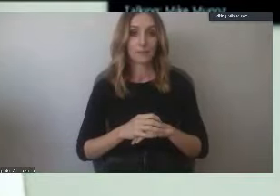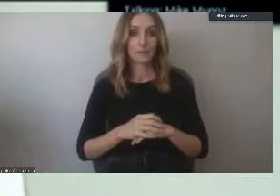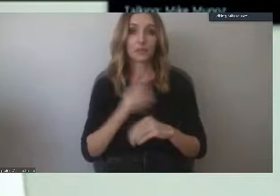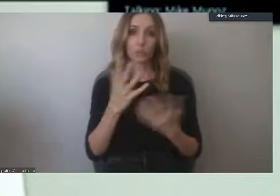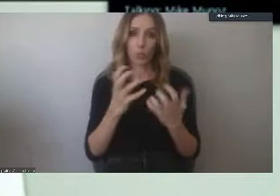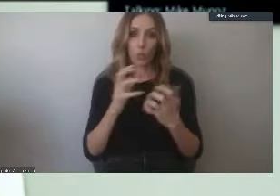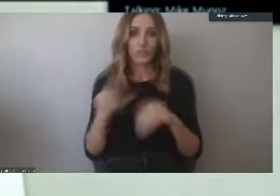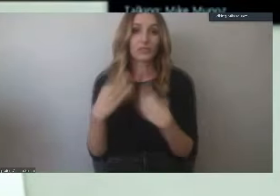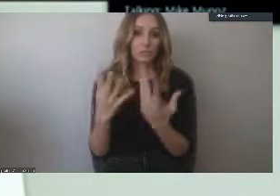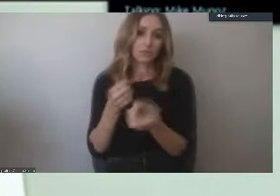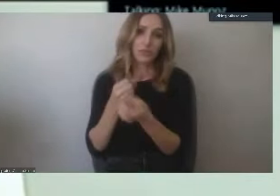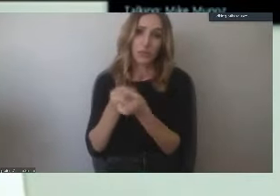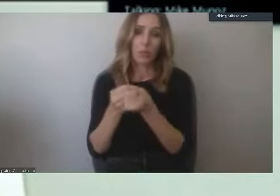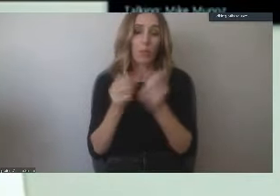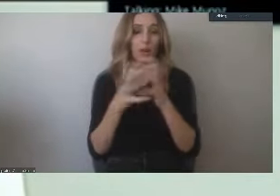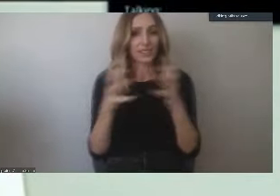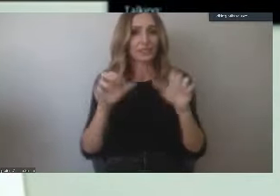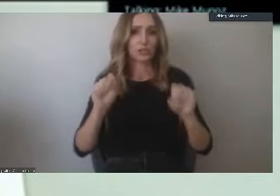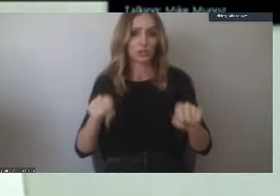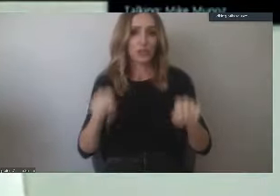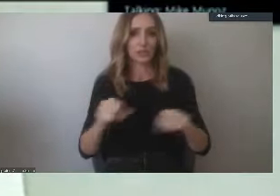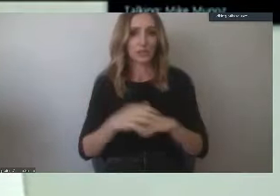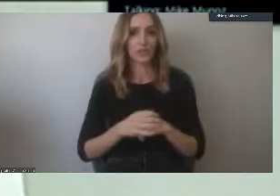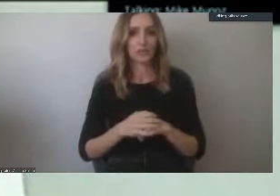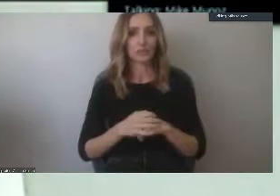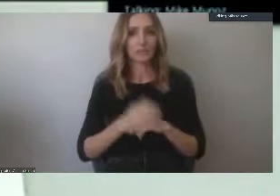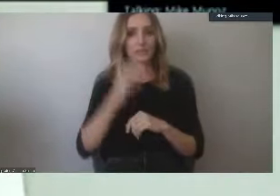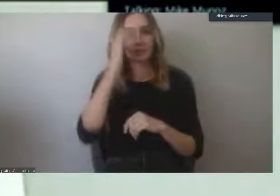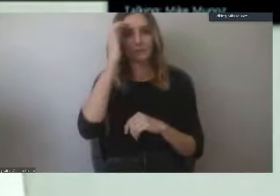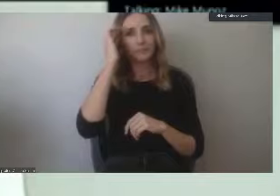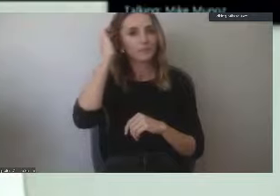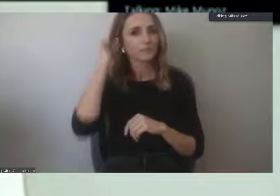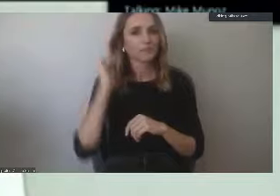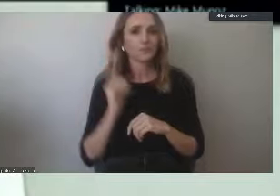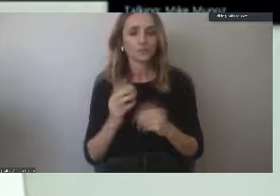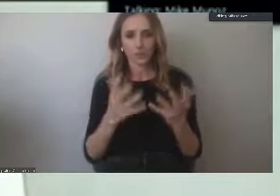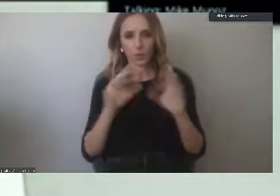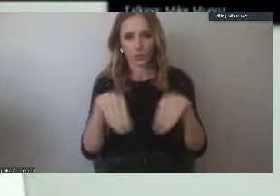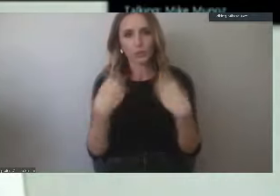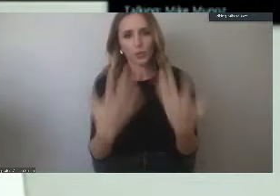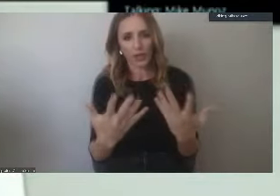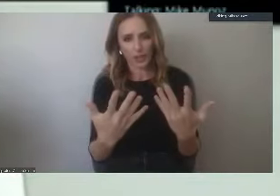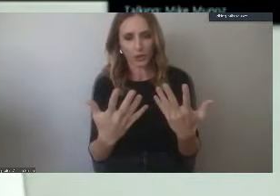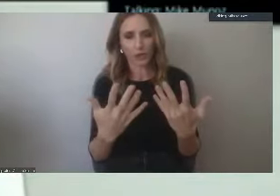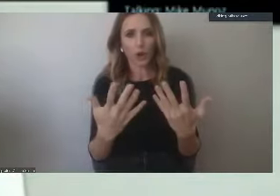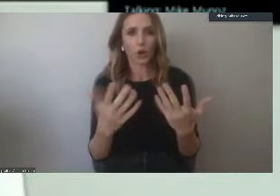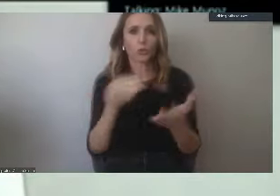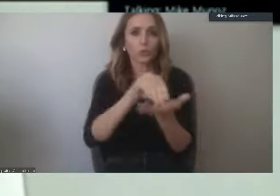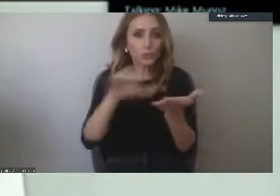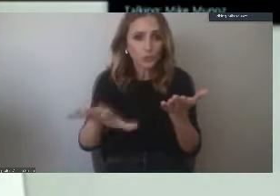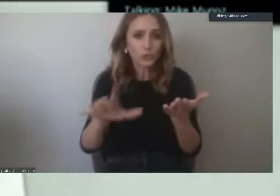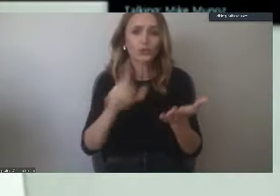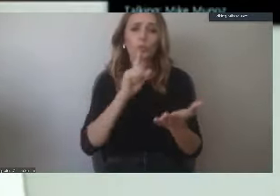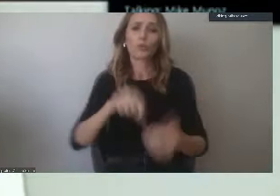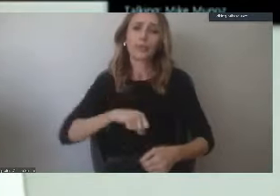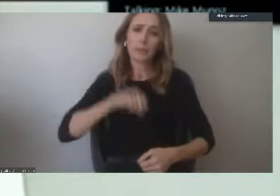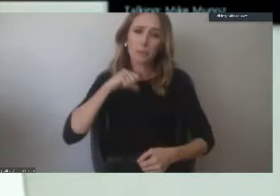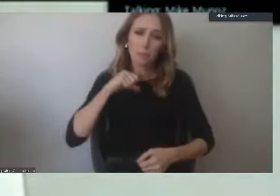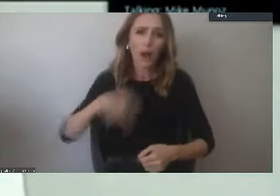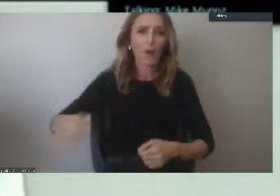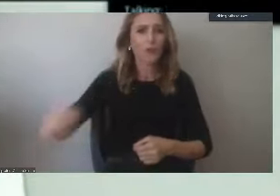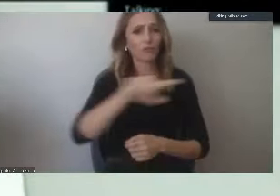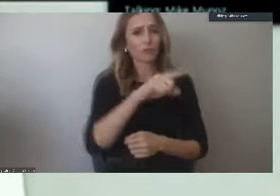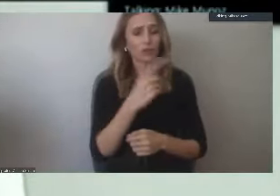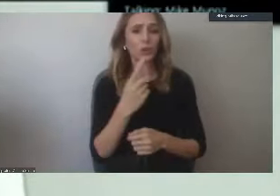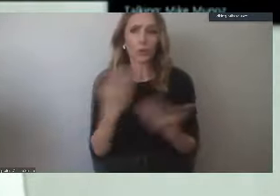them being successful, successful in their classes. So, again, we just want to let you know, Vikings, that we are extremely proud of you. We're here to support